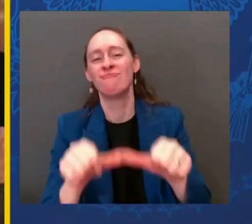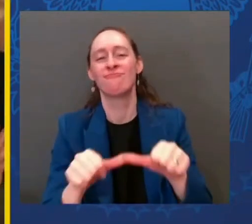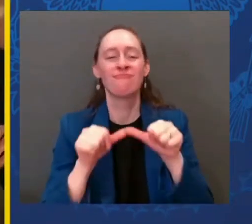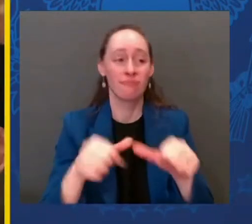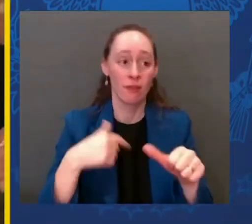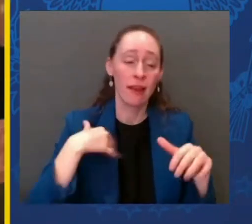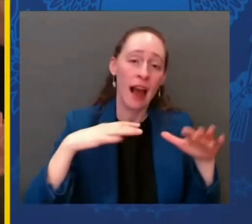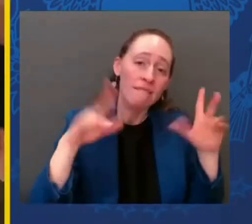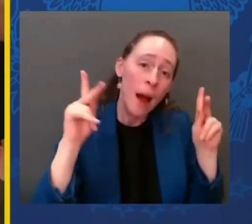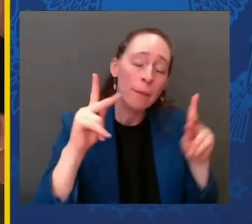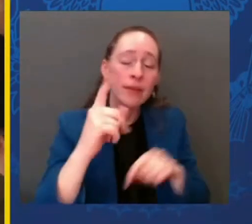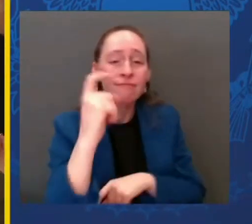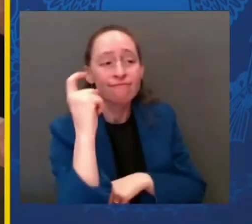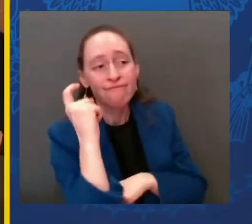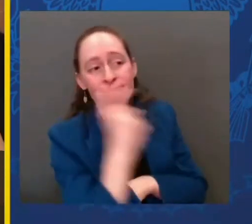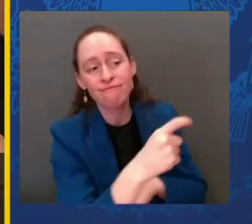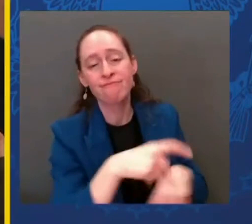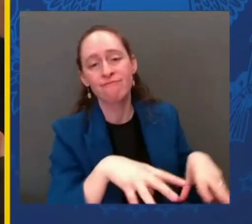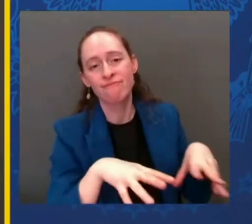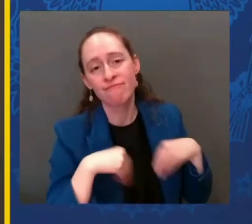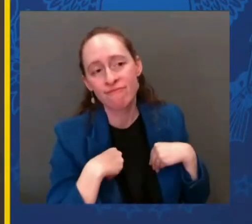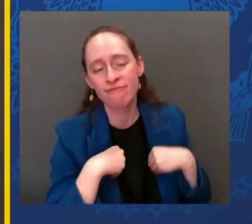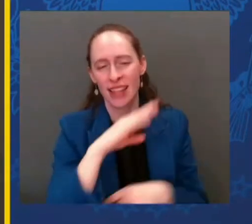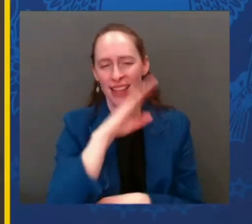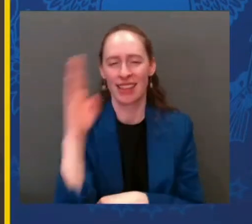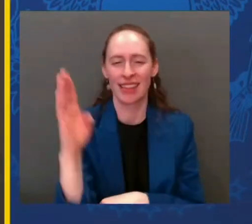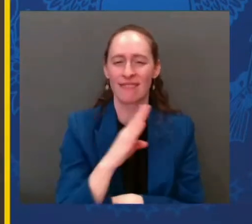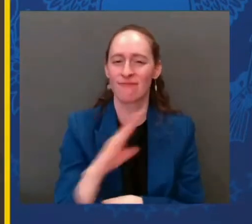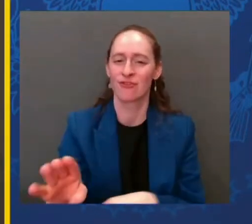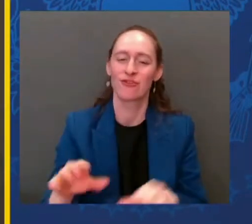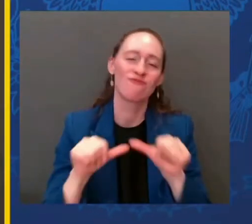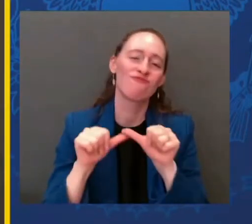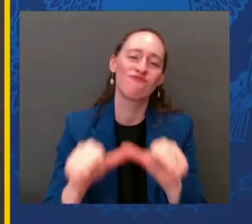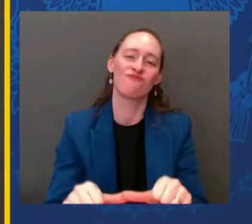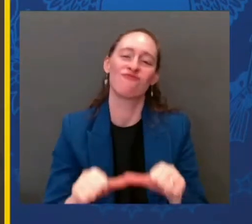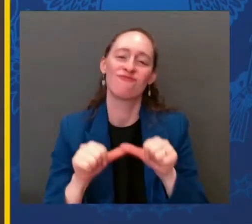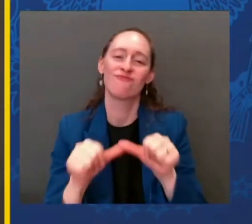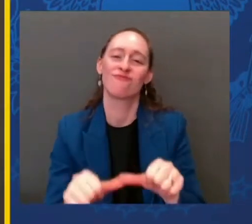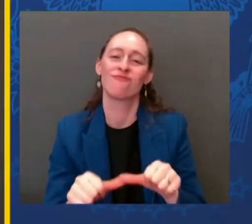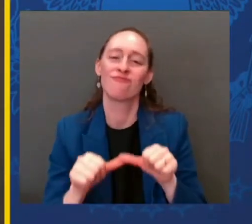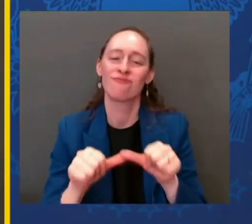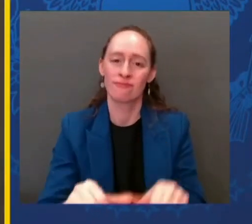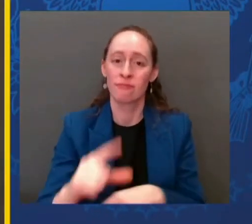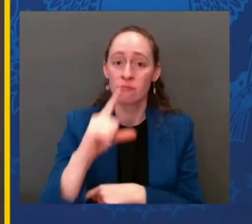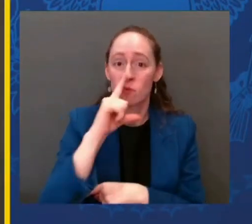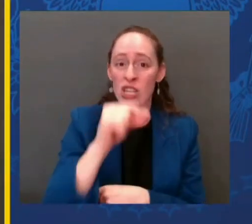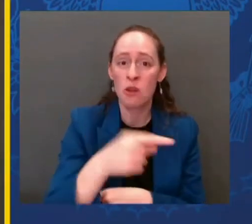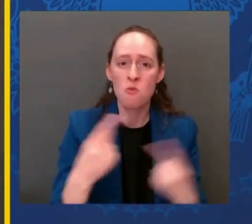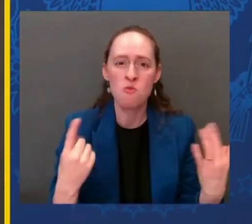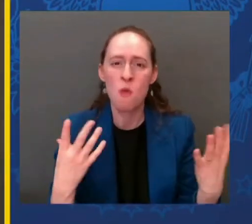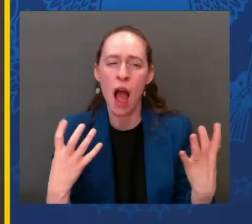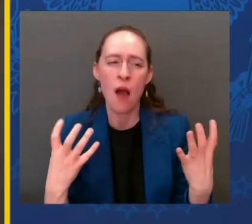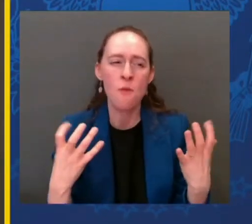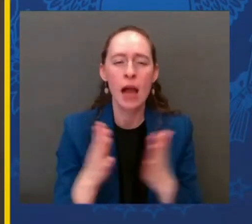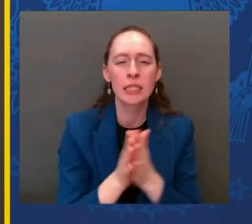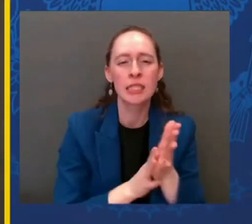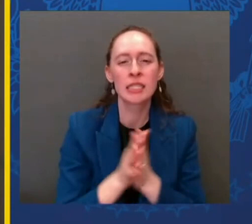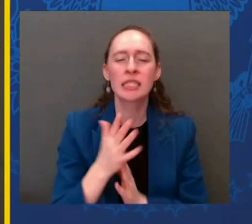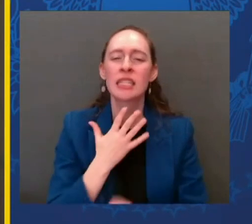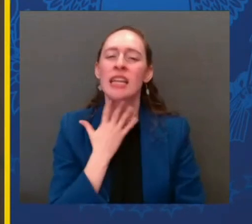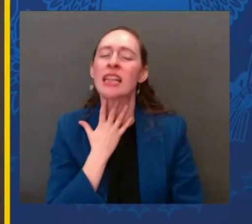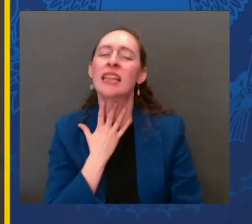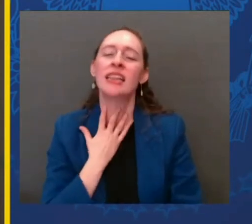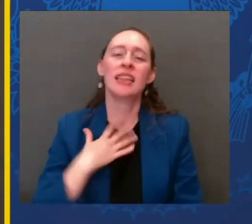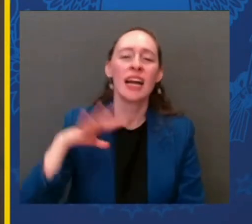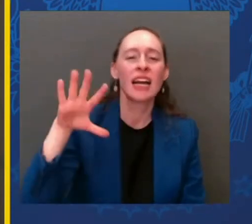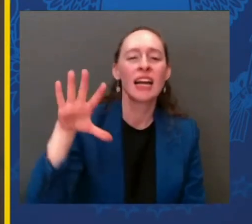President Putin's craven lust for land and power will fail, and the Ukrainian people's love for their country will prevail.